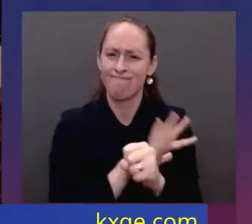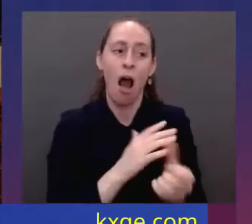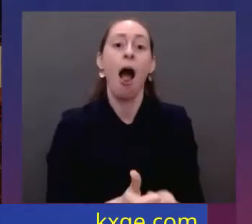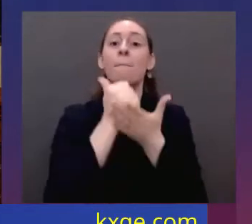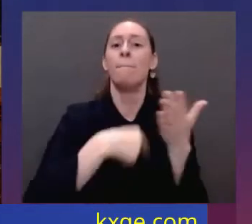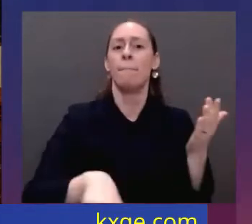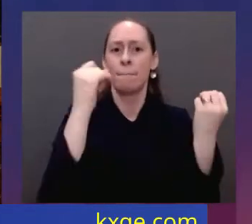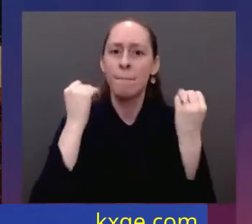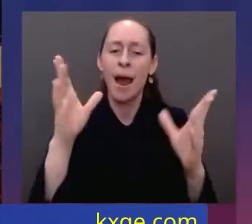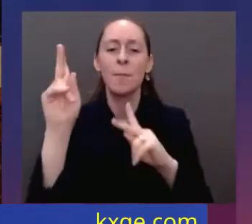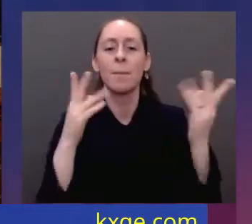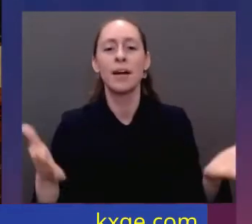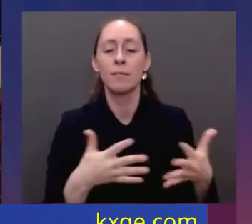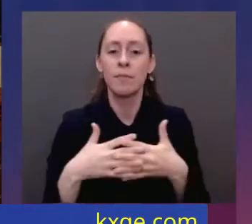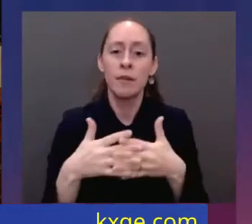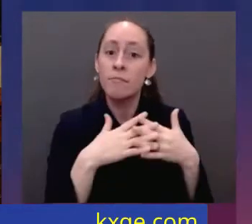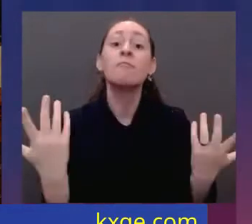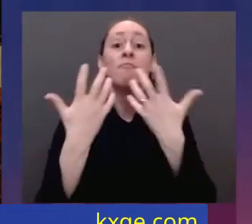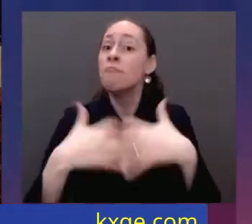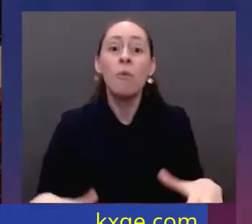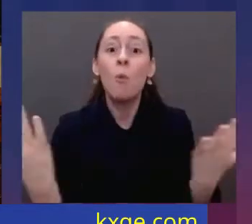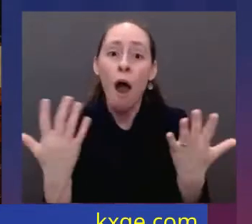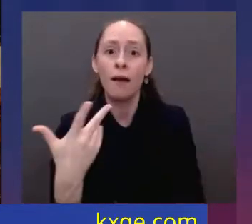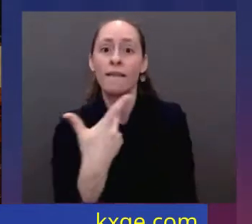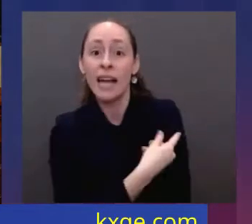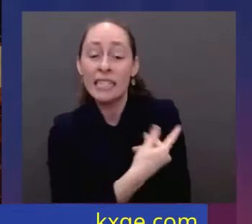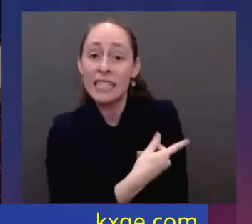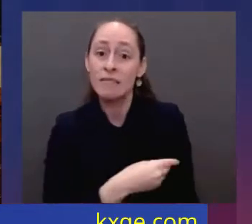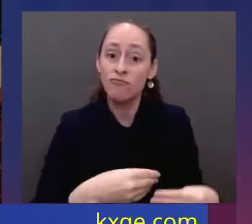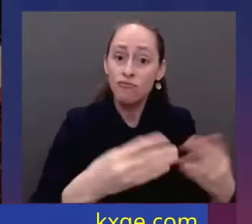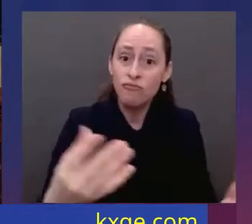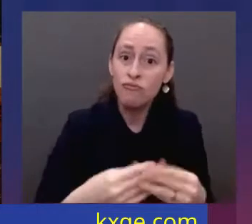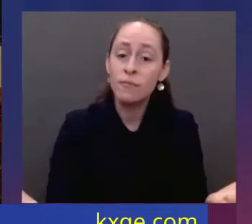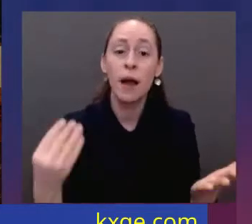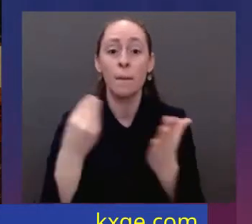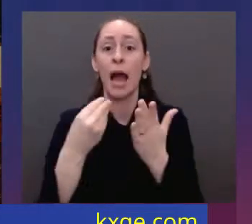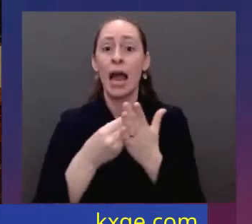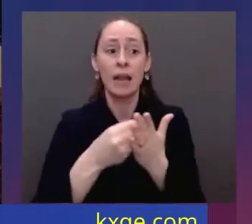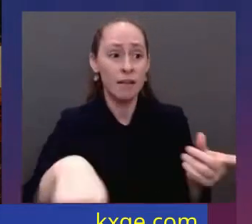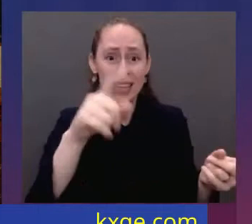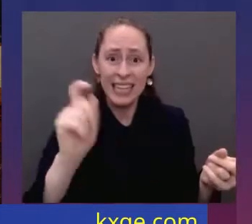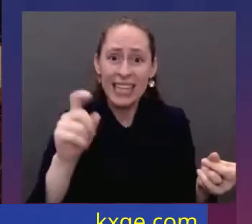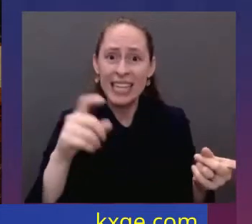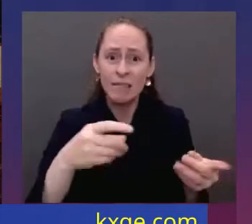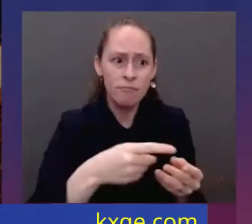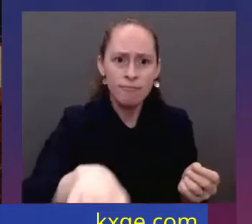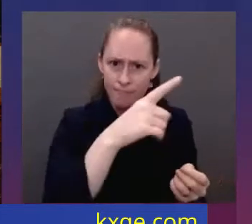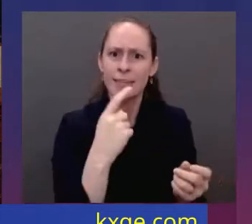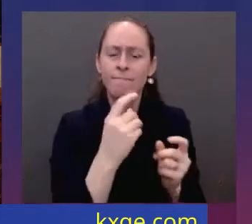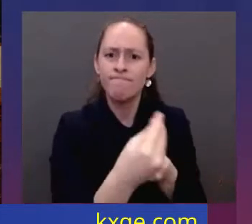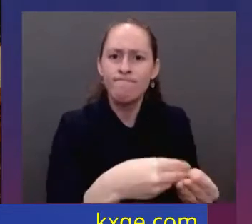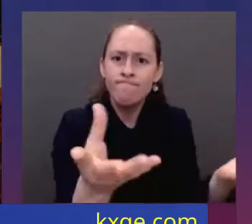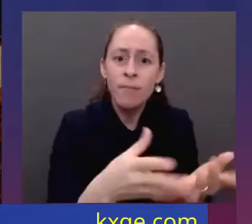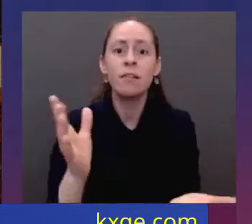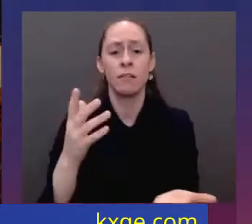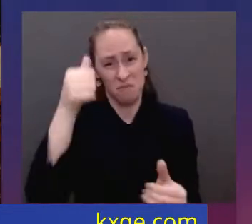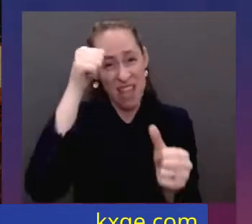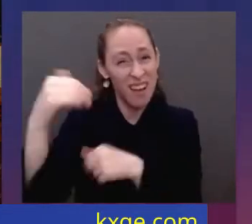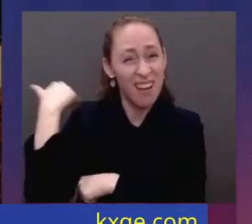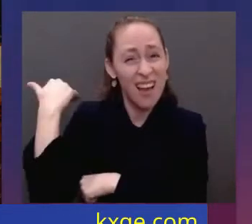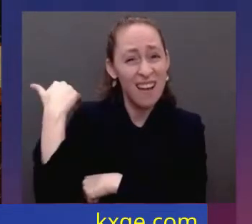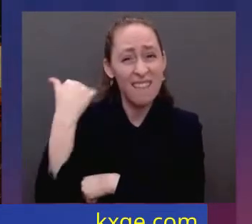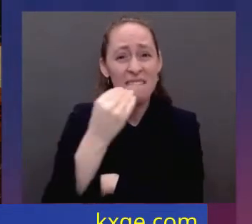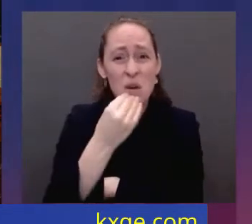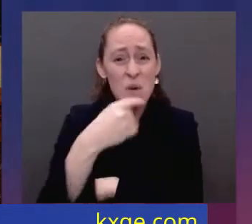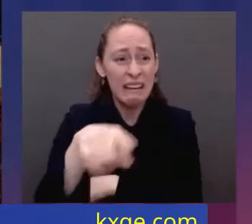-19. It delivered immediate economic relief to tens of millions of Americans. It helped put food on the table. Remember those long lines of cars waiting for hours just to get a box of food put in their